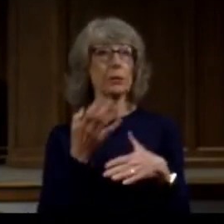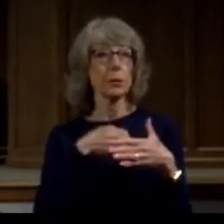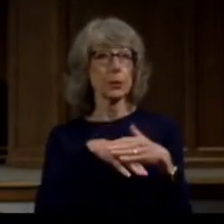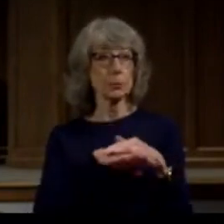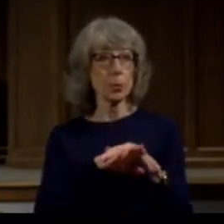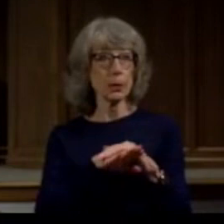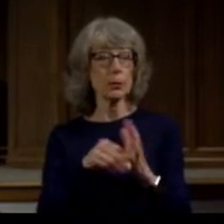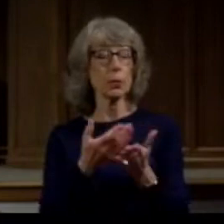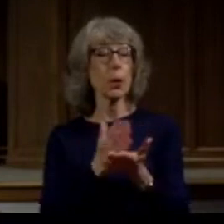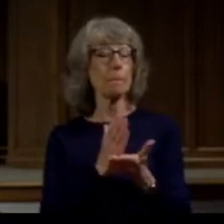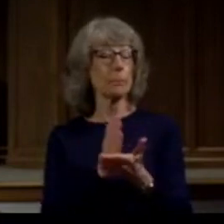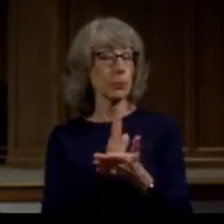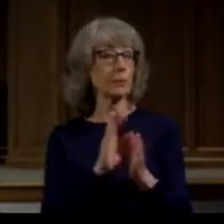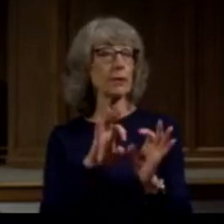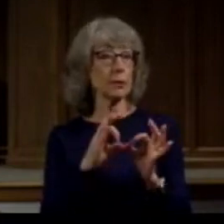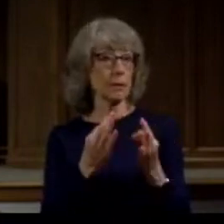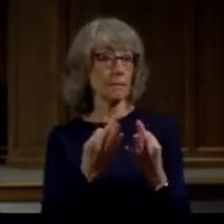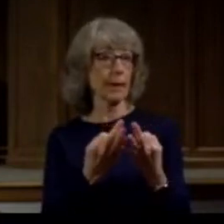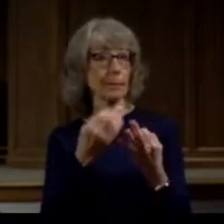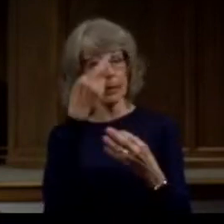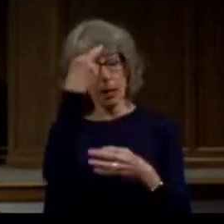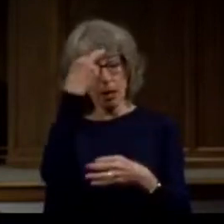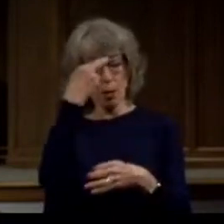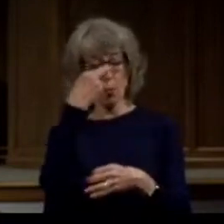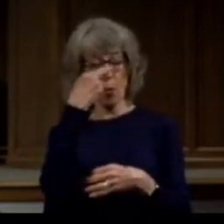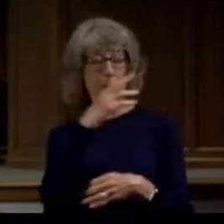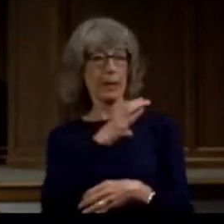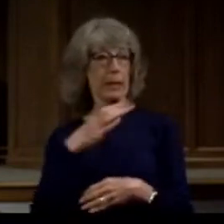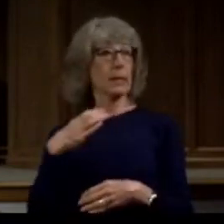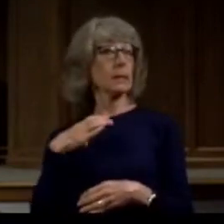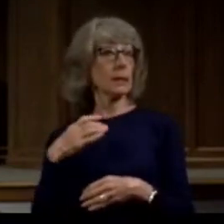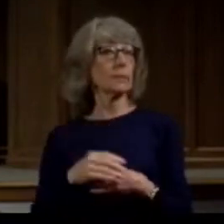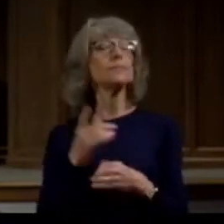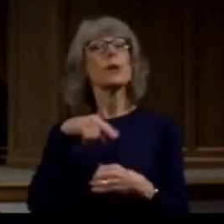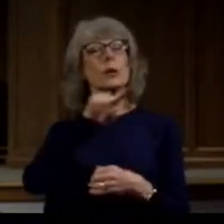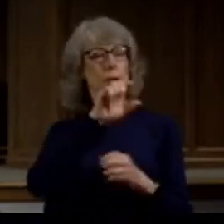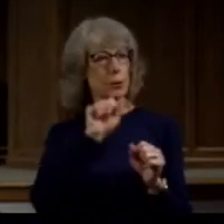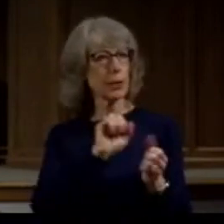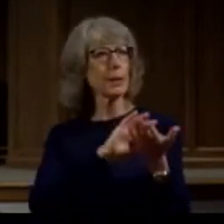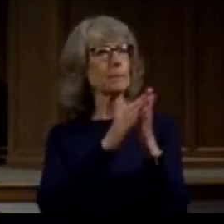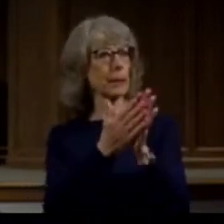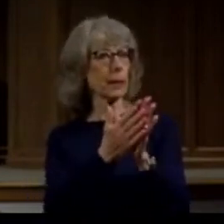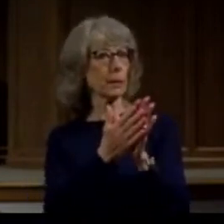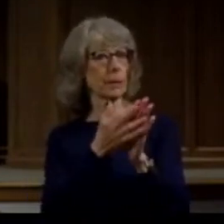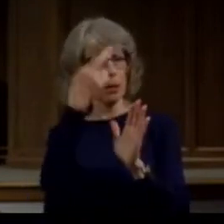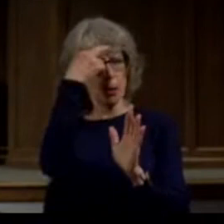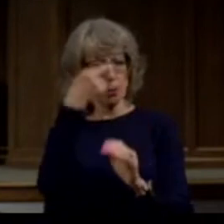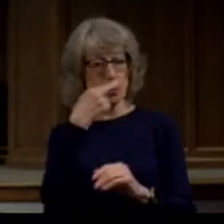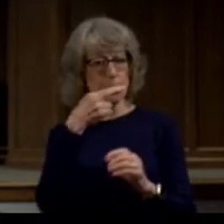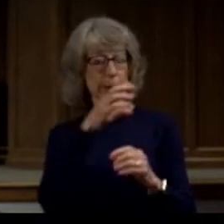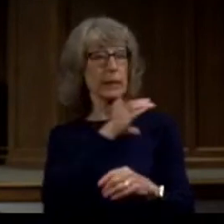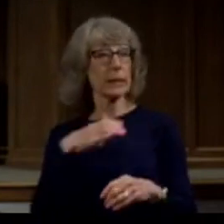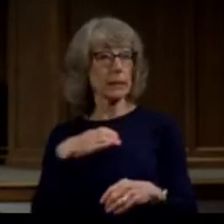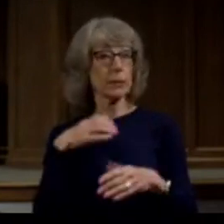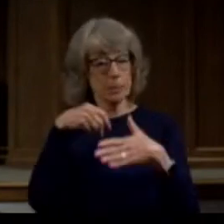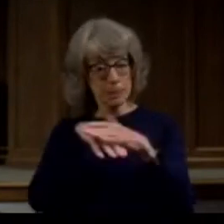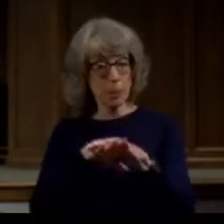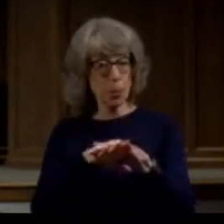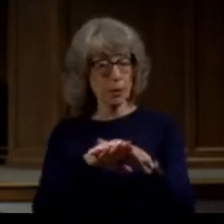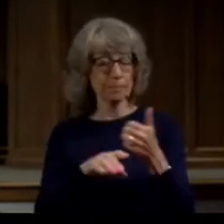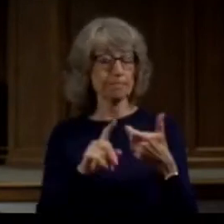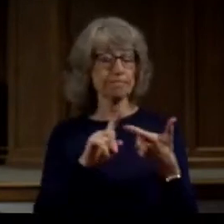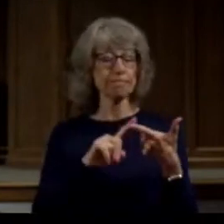this privilege of being a Roman citizen. You could become a Roman citizen in three ways. One, you could be born into it.